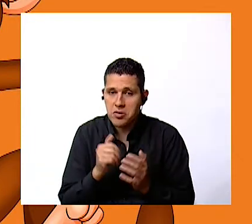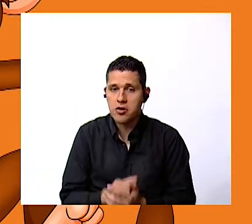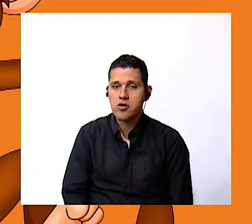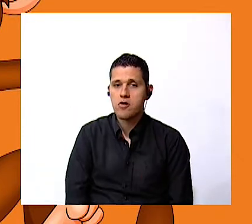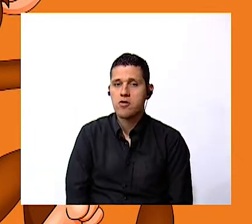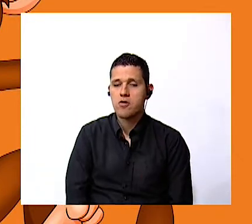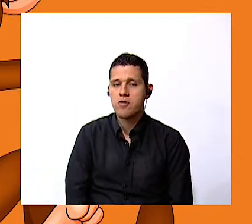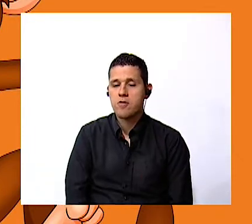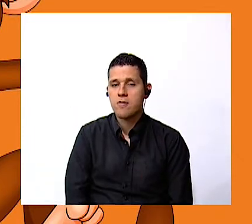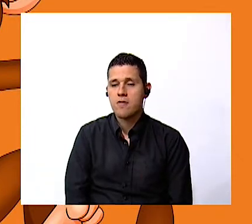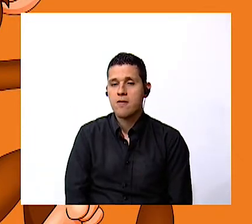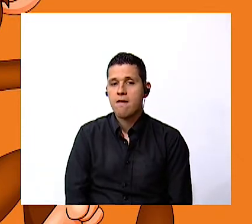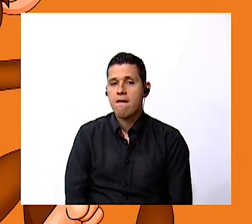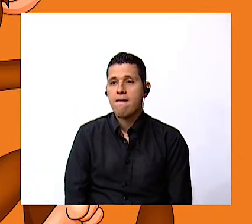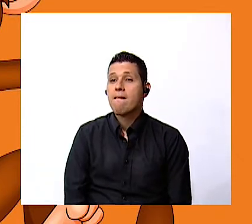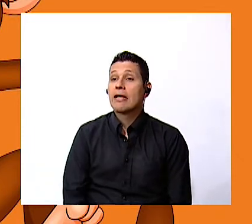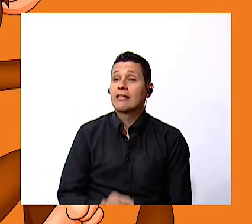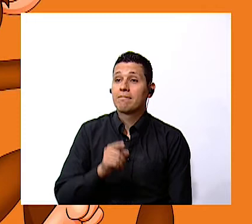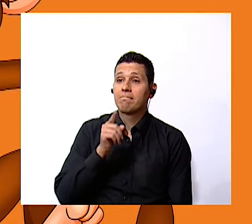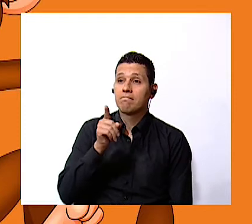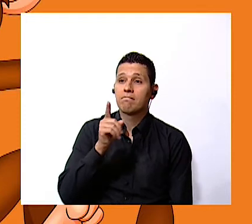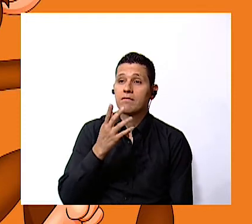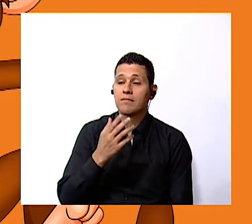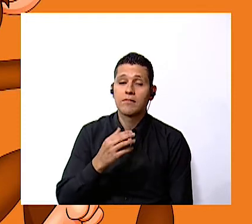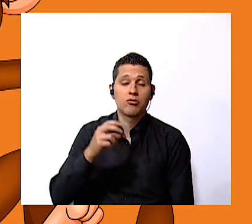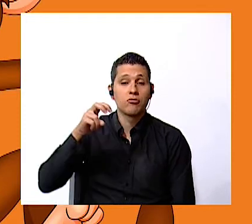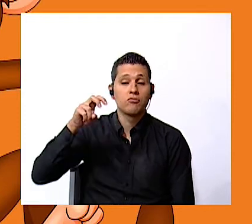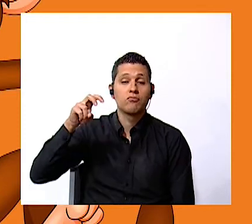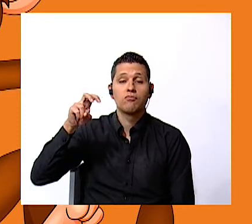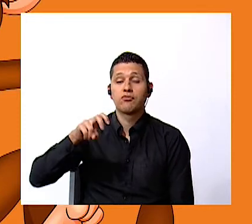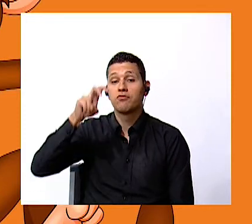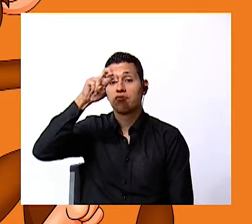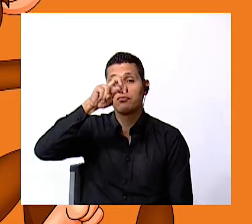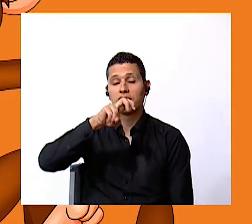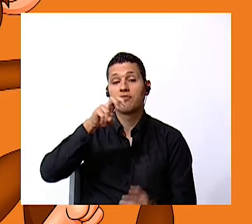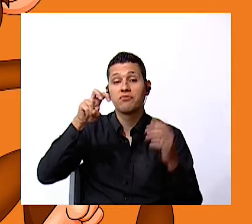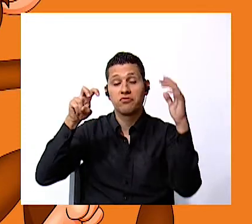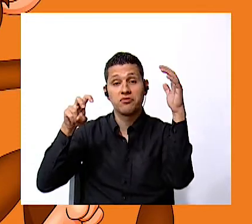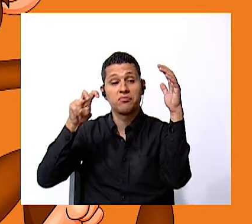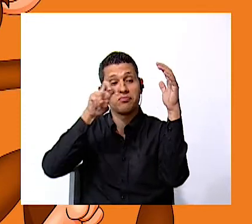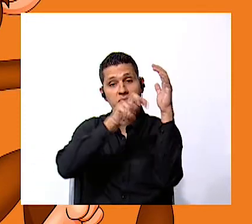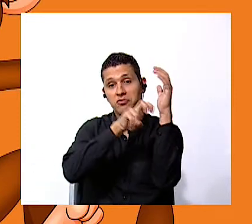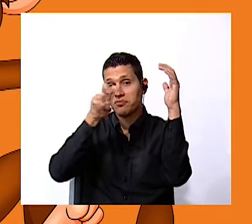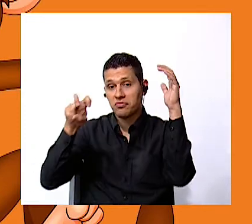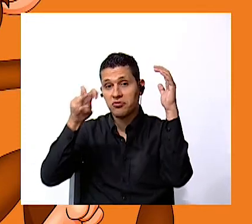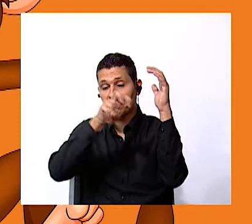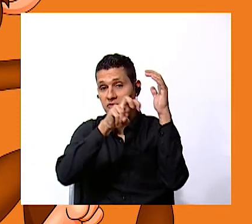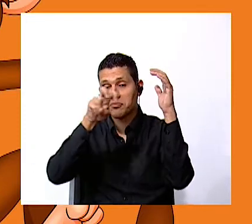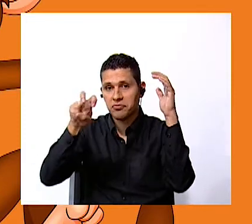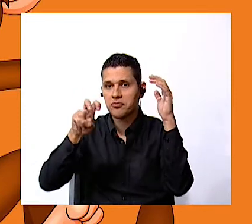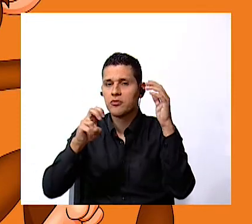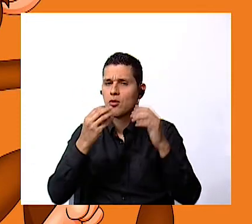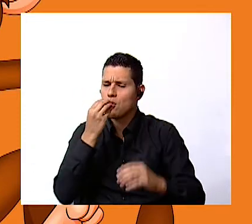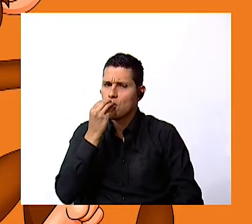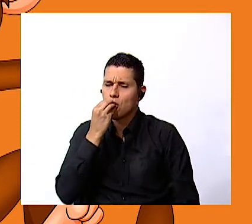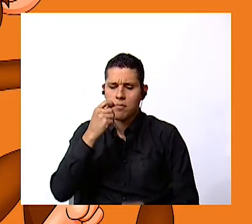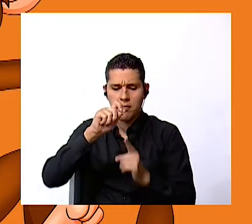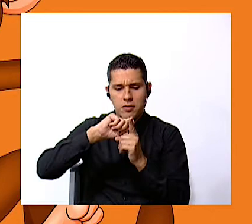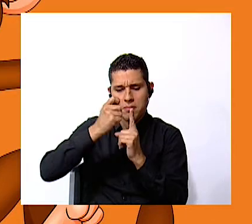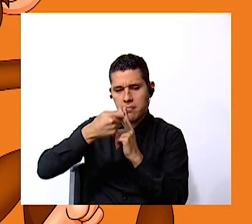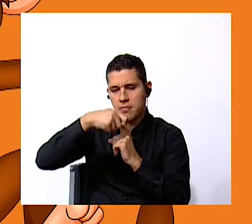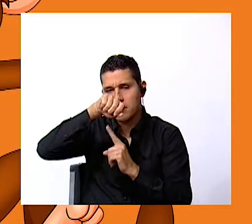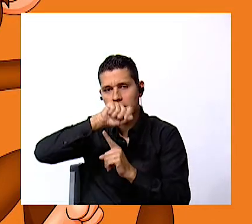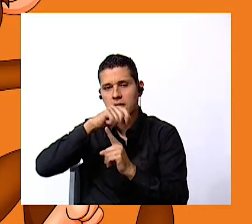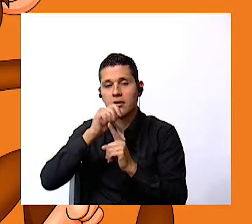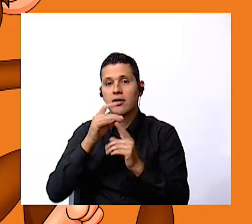has fur and a tail it jumps it likes to eat fruit especially bananas and it lives in